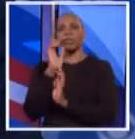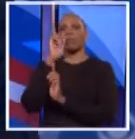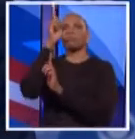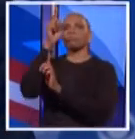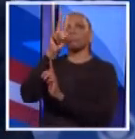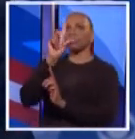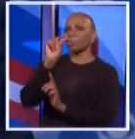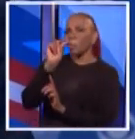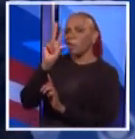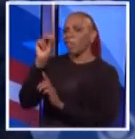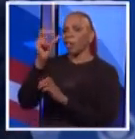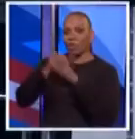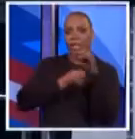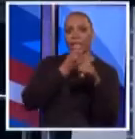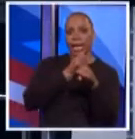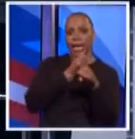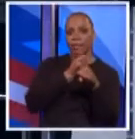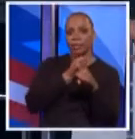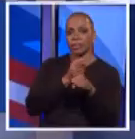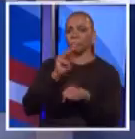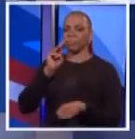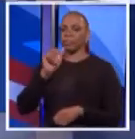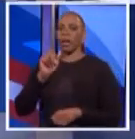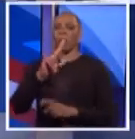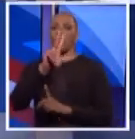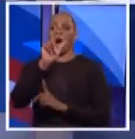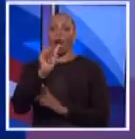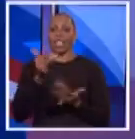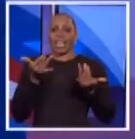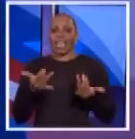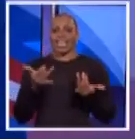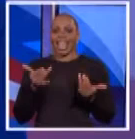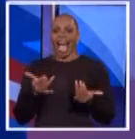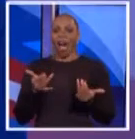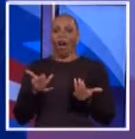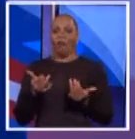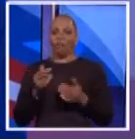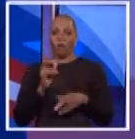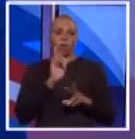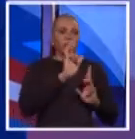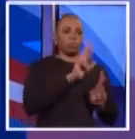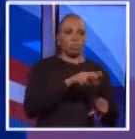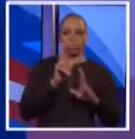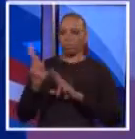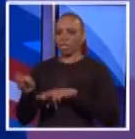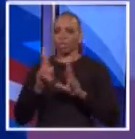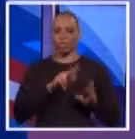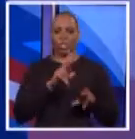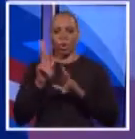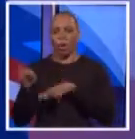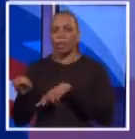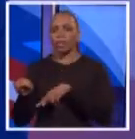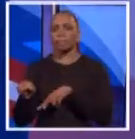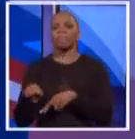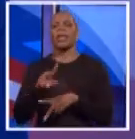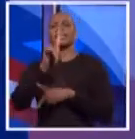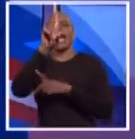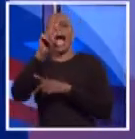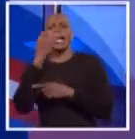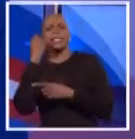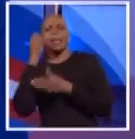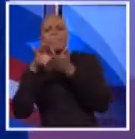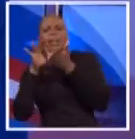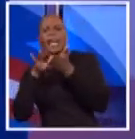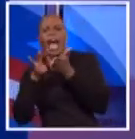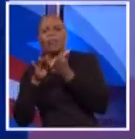20, 30 years. Okay, and now for our lightning round. Do you ever take, did you ever take an accounting course,